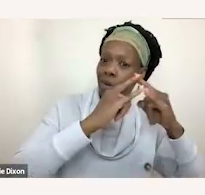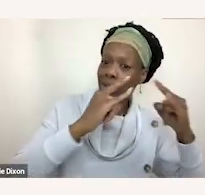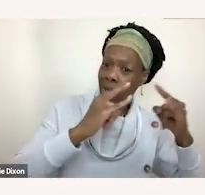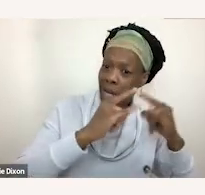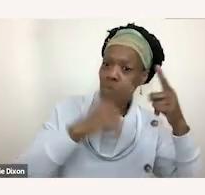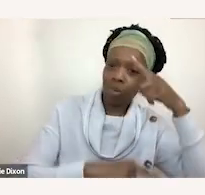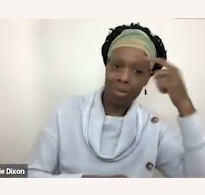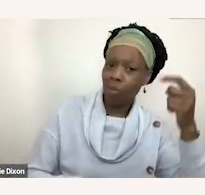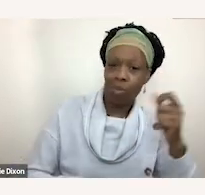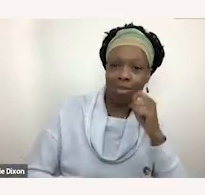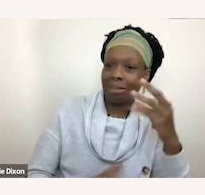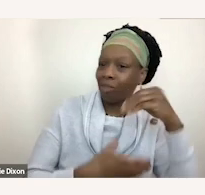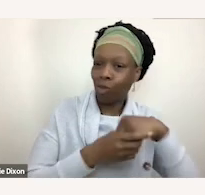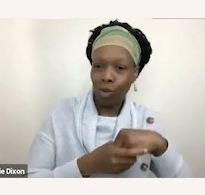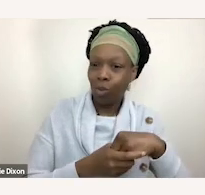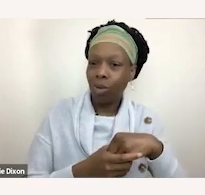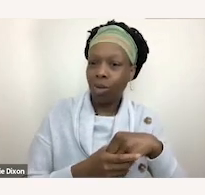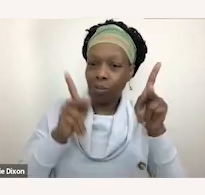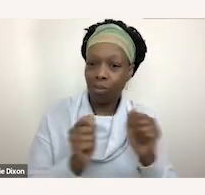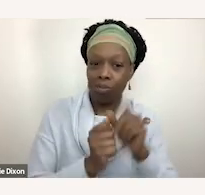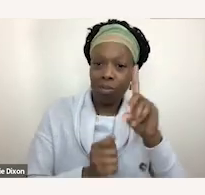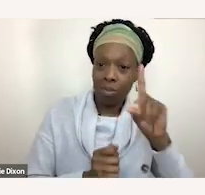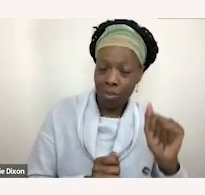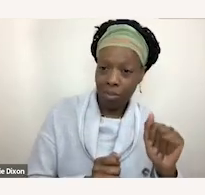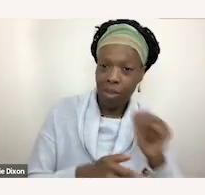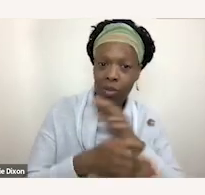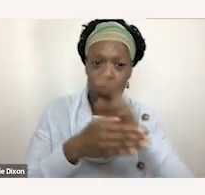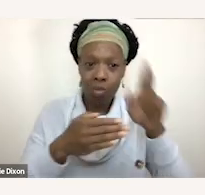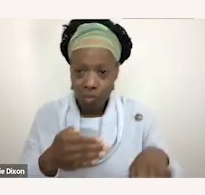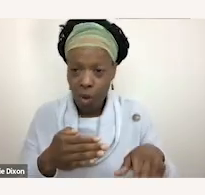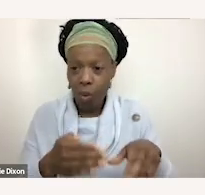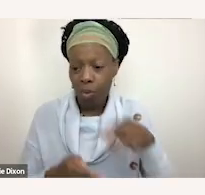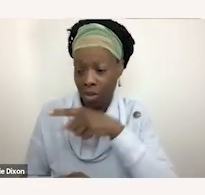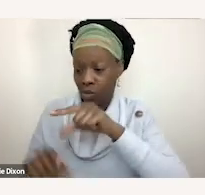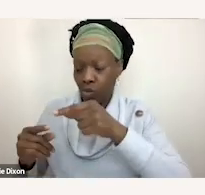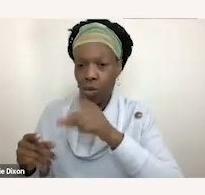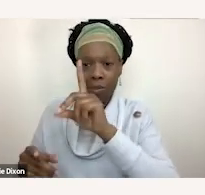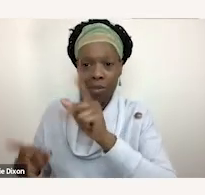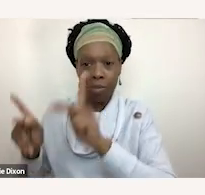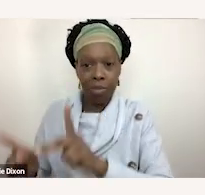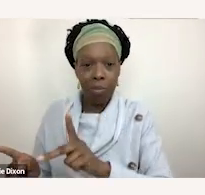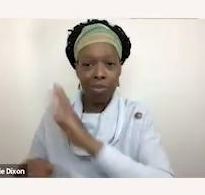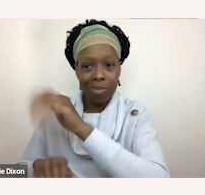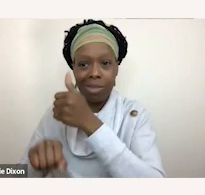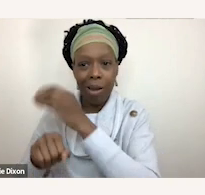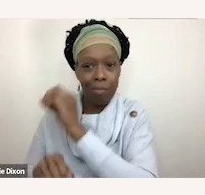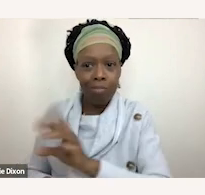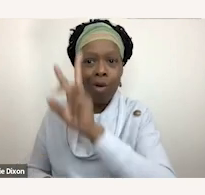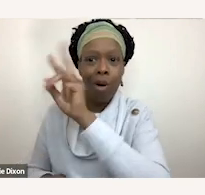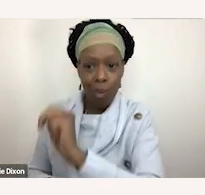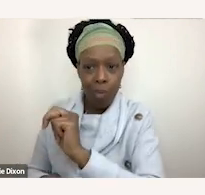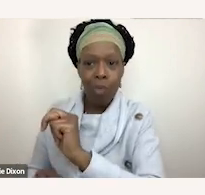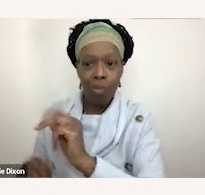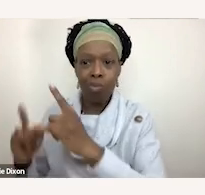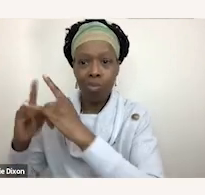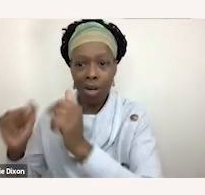the the positive of that is it created a collective it created a sense of community within the disability community and they were then able to make